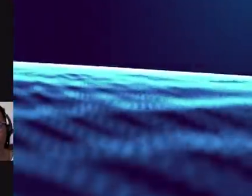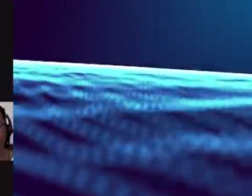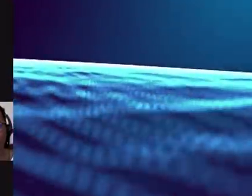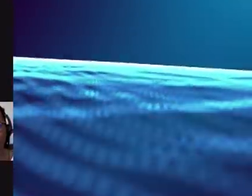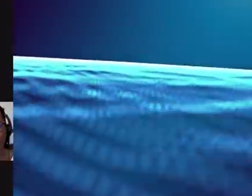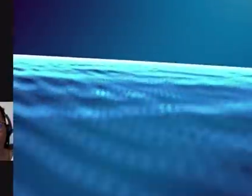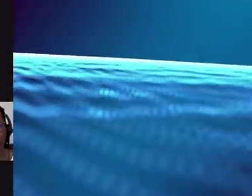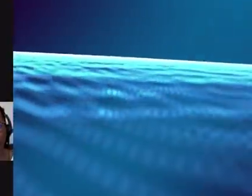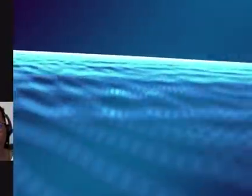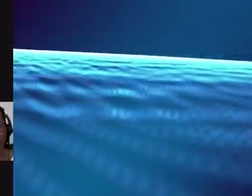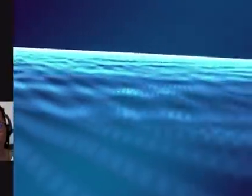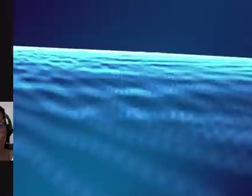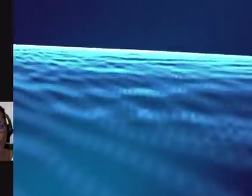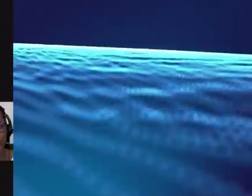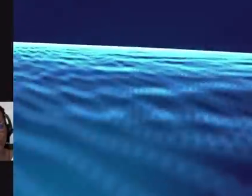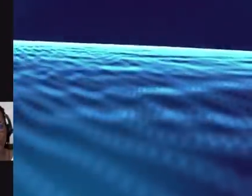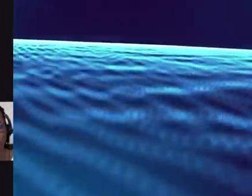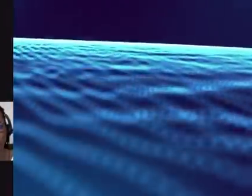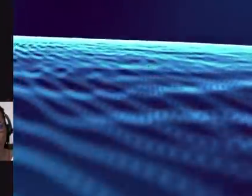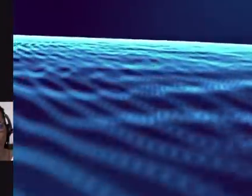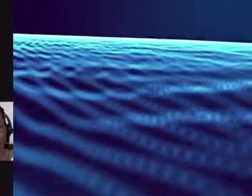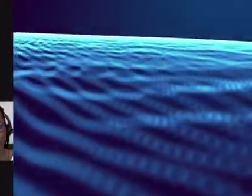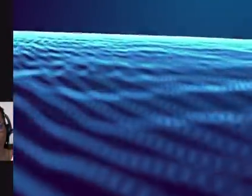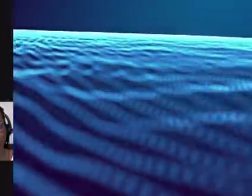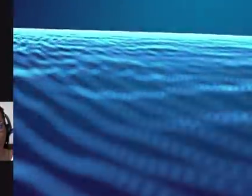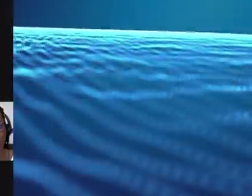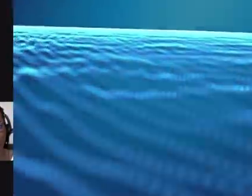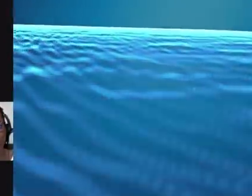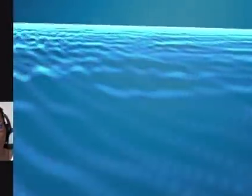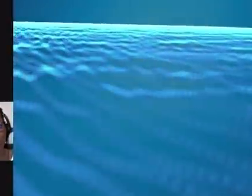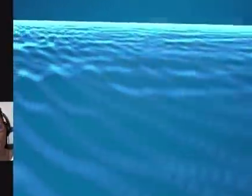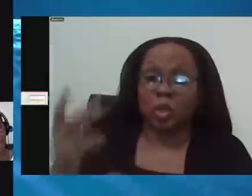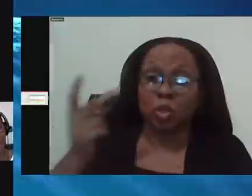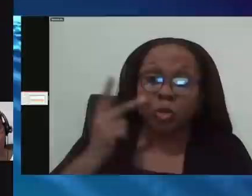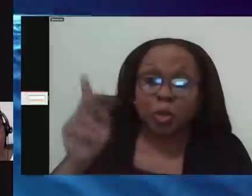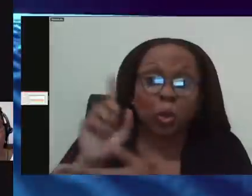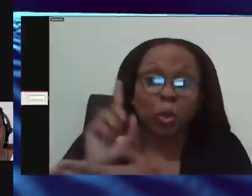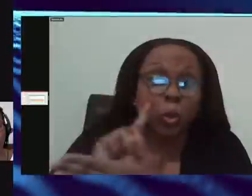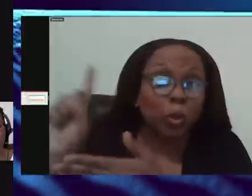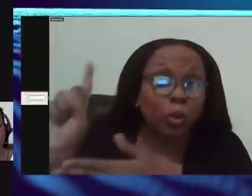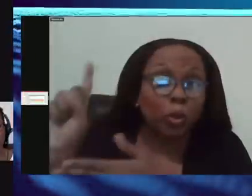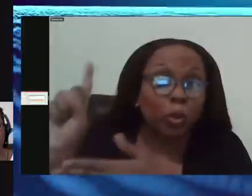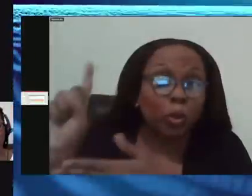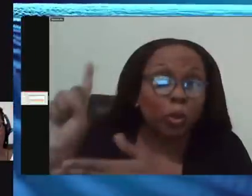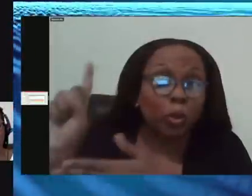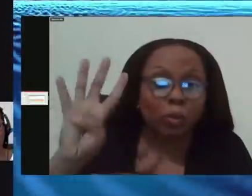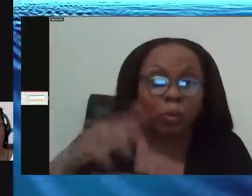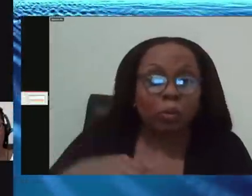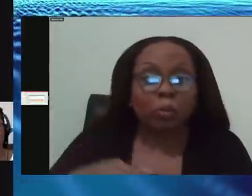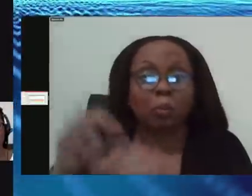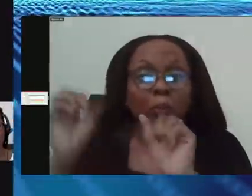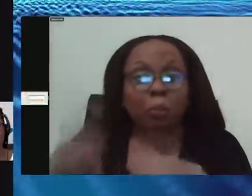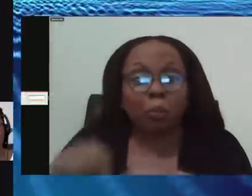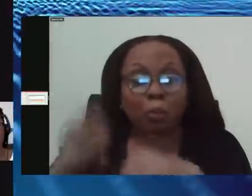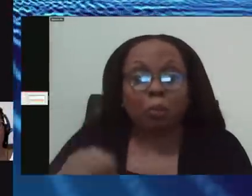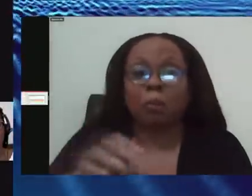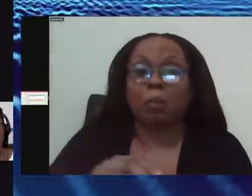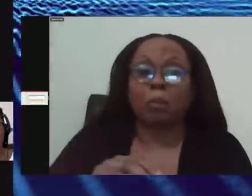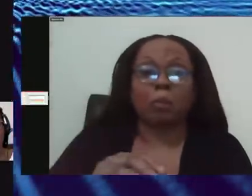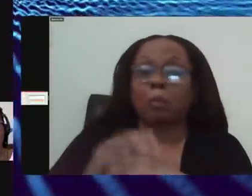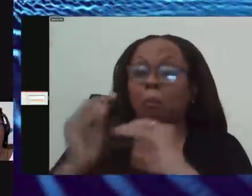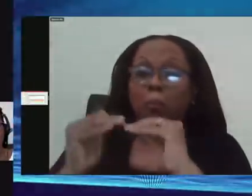was, where we said worst case would be over here 500. And then actually we also said as much as 800 cases per day.